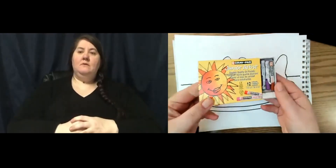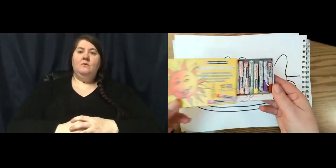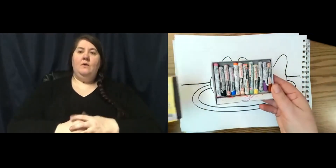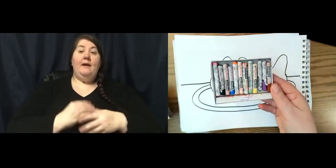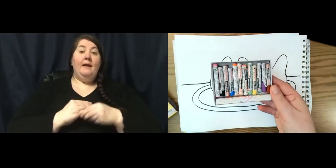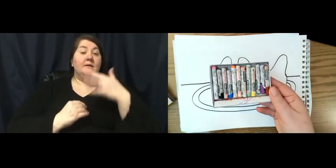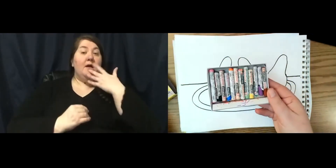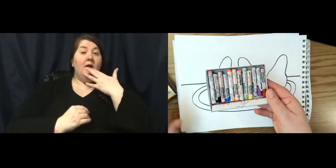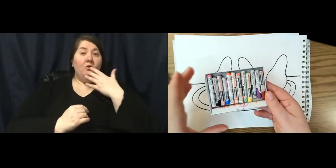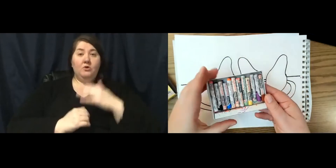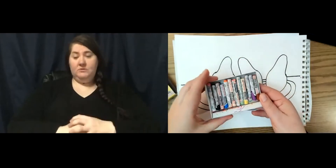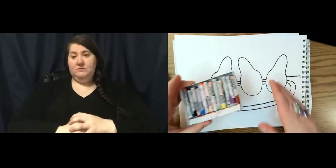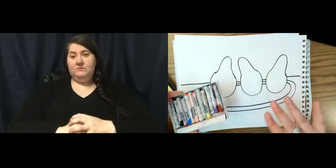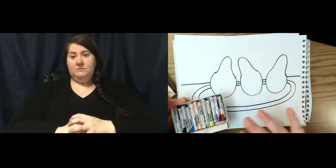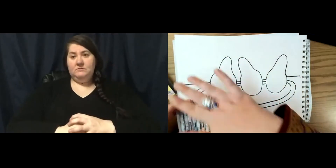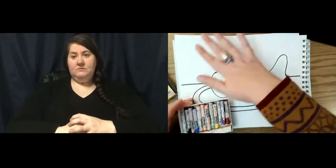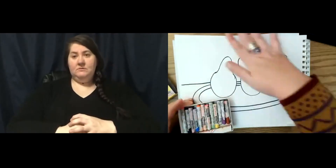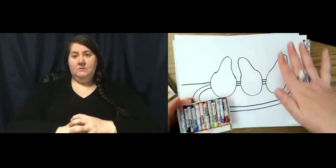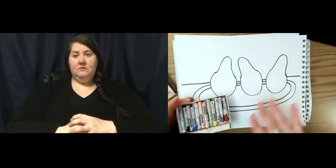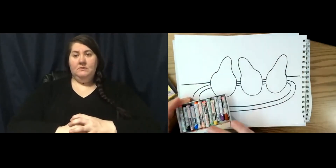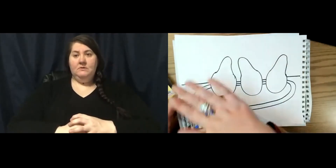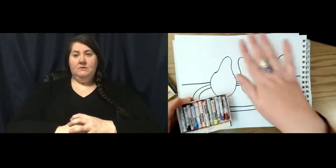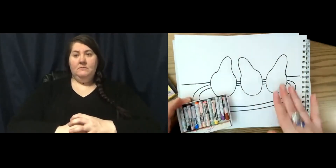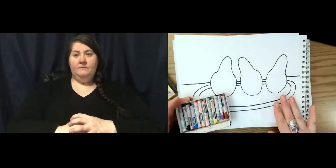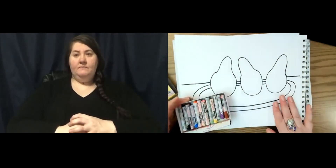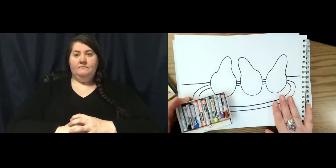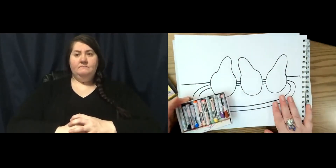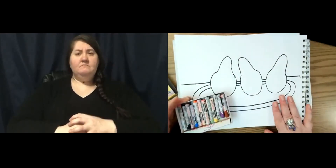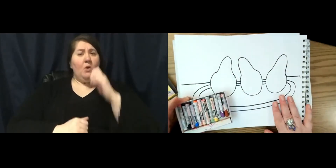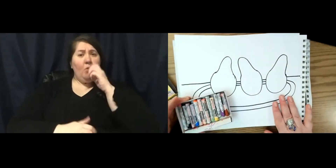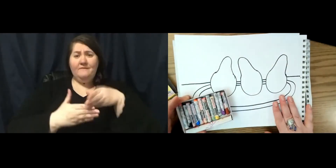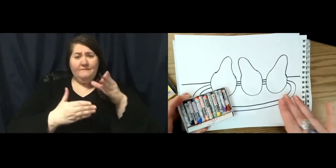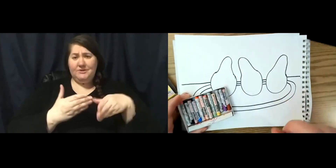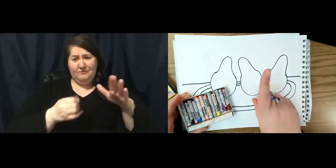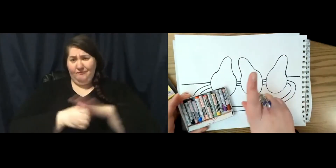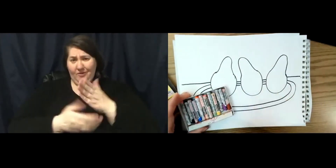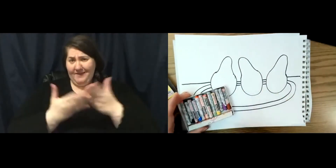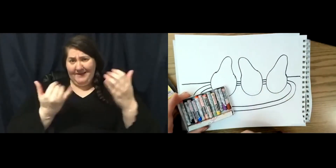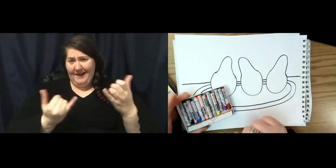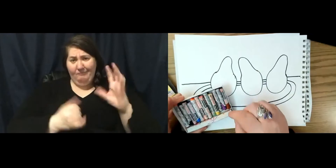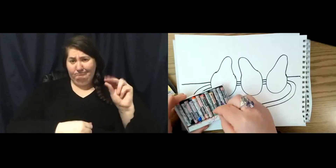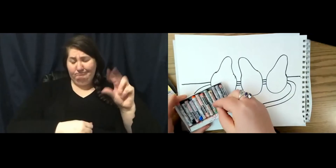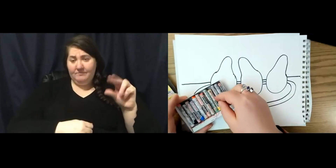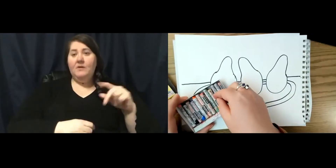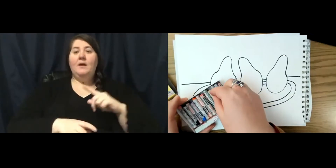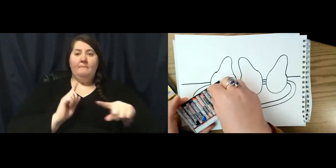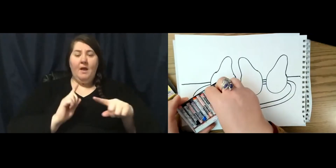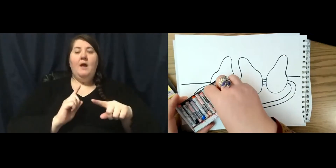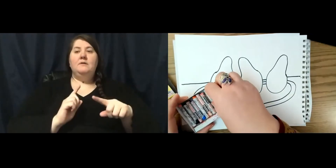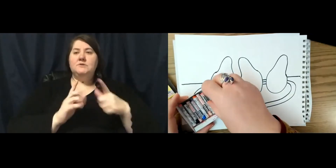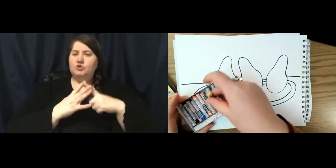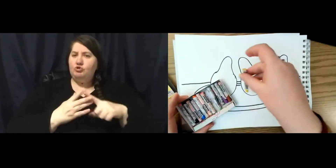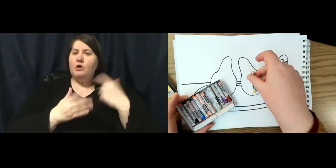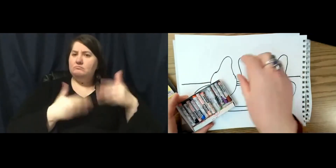adding color. Now, I will not finish this entire thing right now, but I will get you get